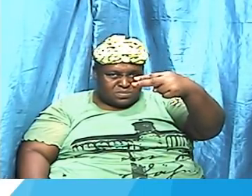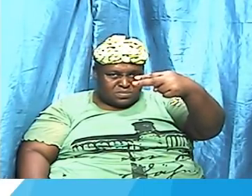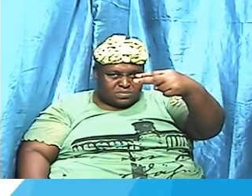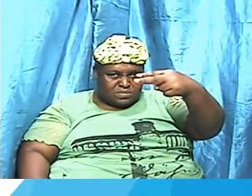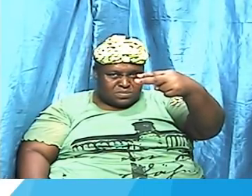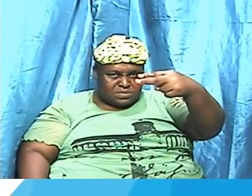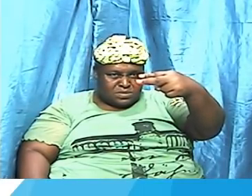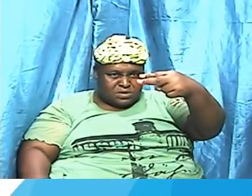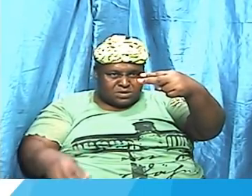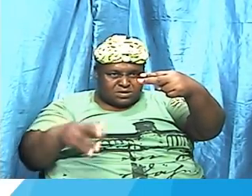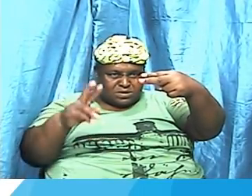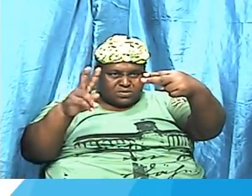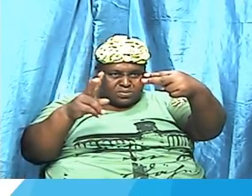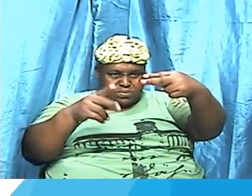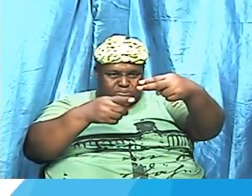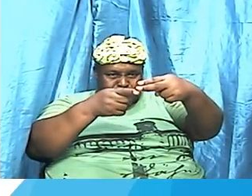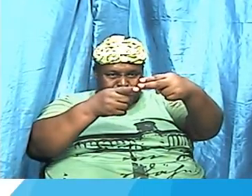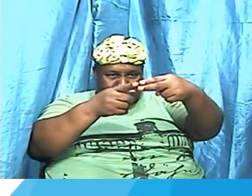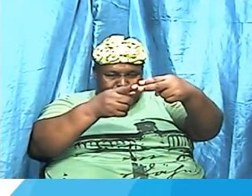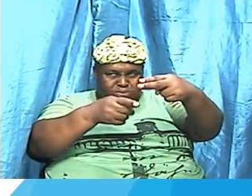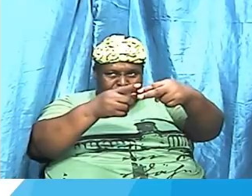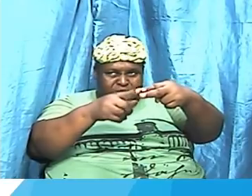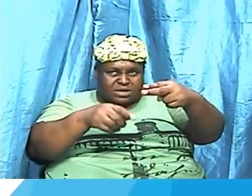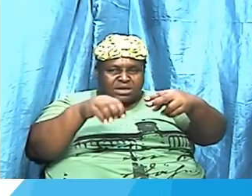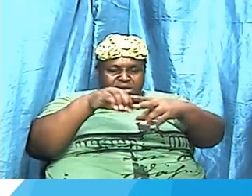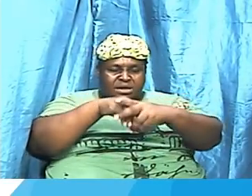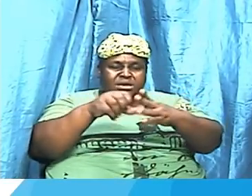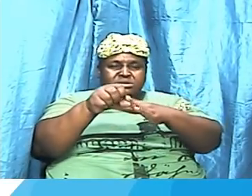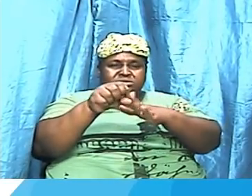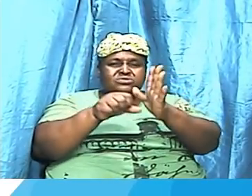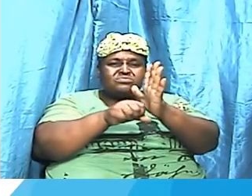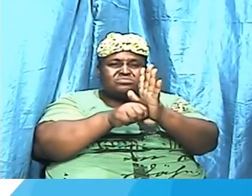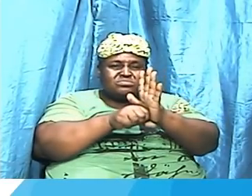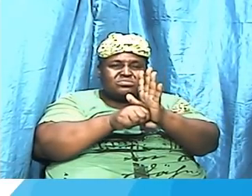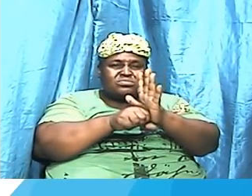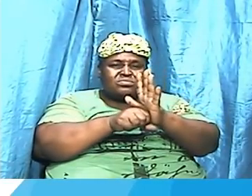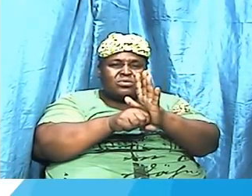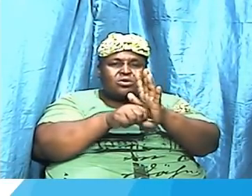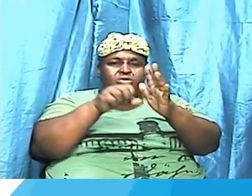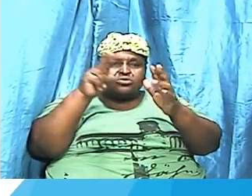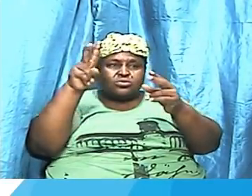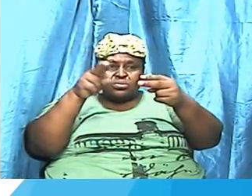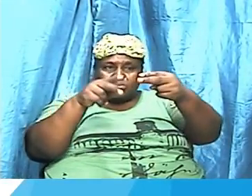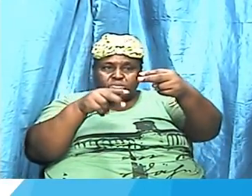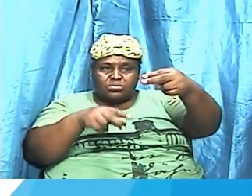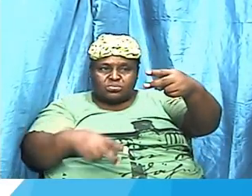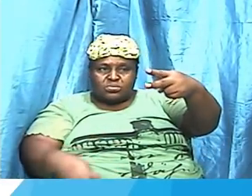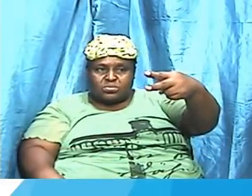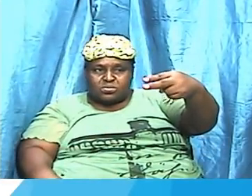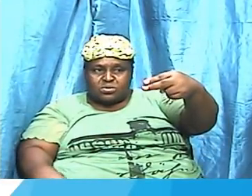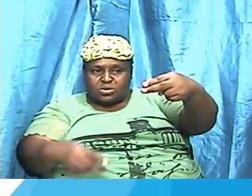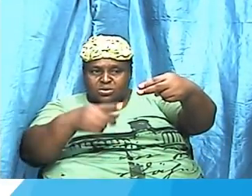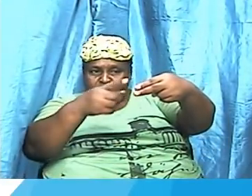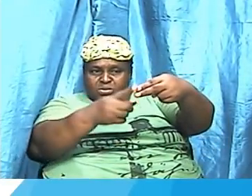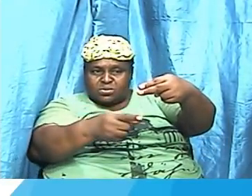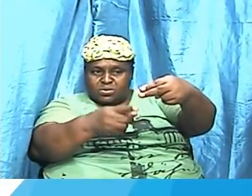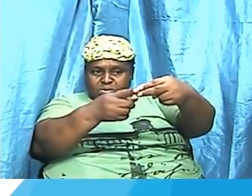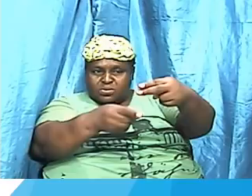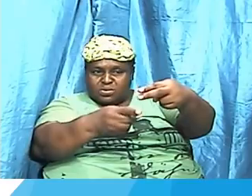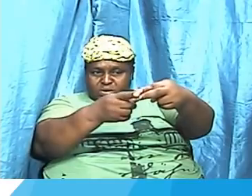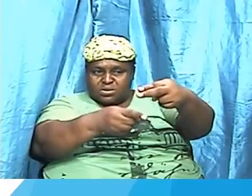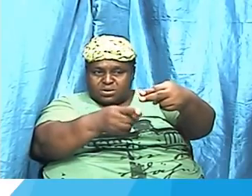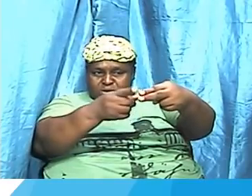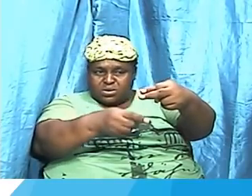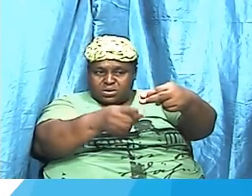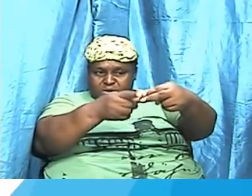in scripture it is said there and it is translated as two edged which is fine because we speak about the sword